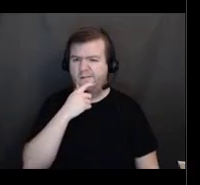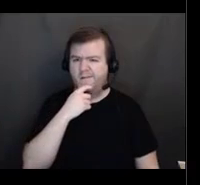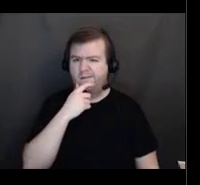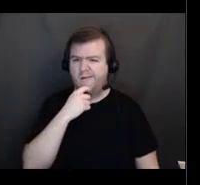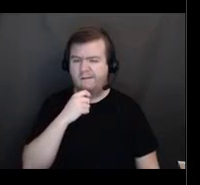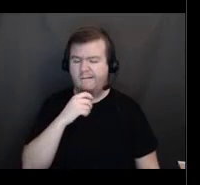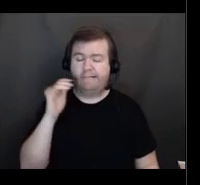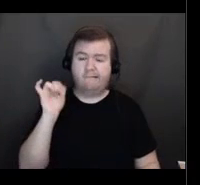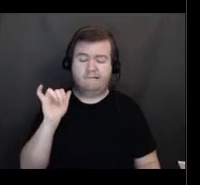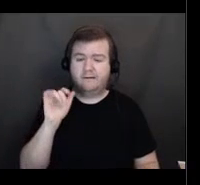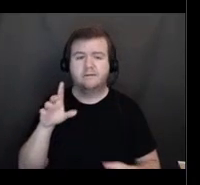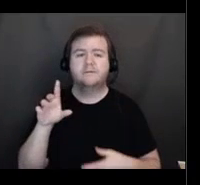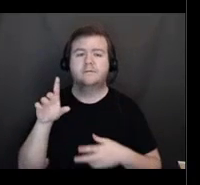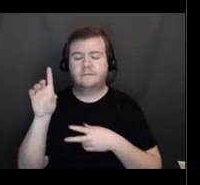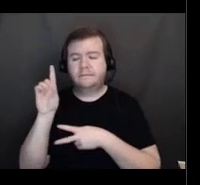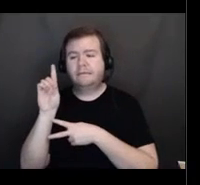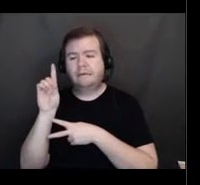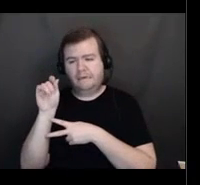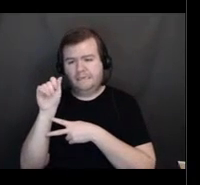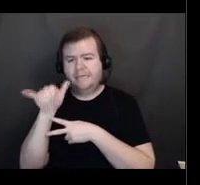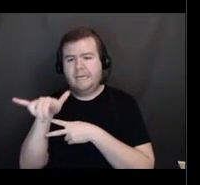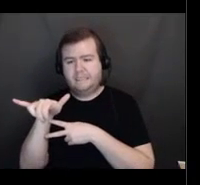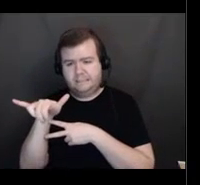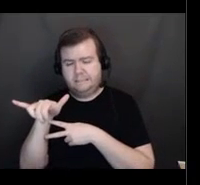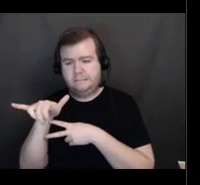All right, Daisy. Daisy has her hand up.